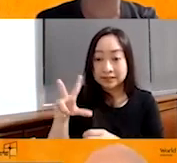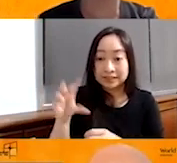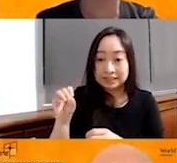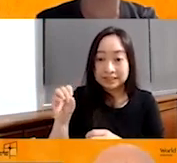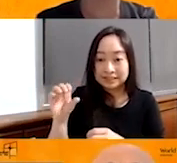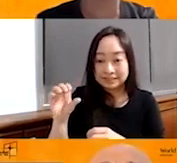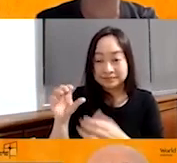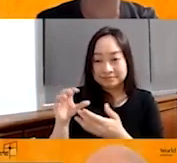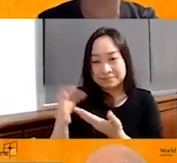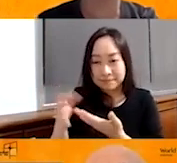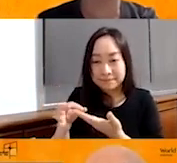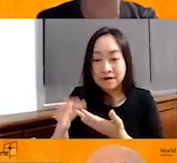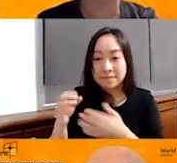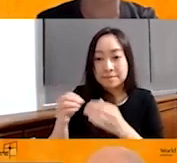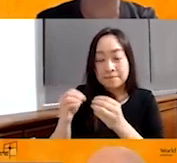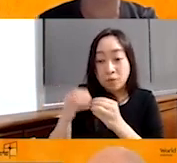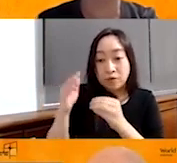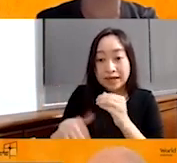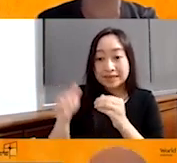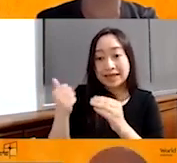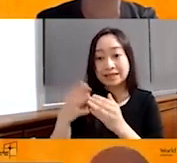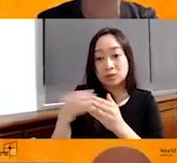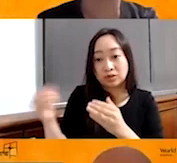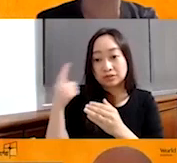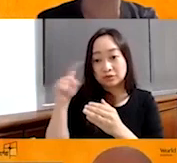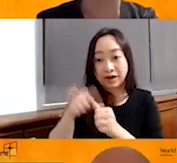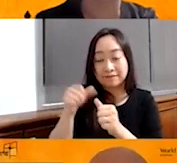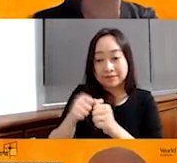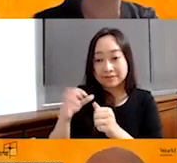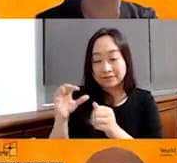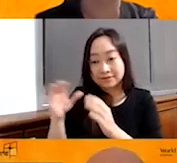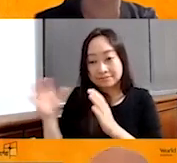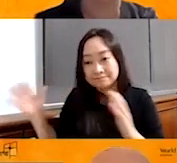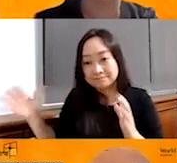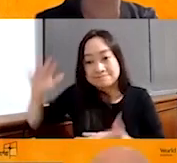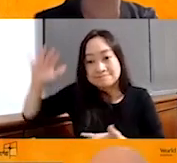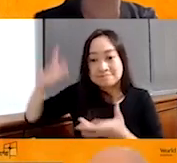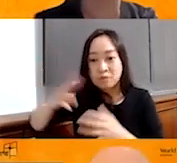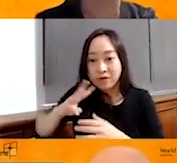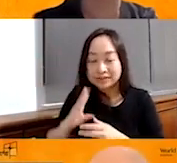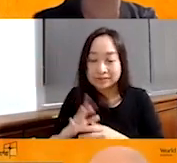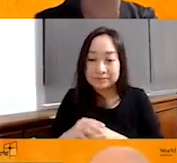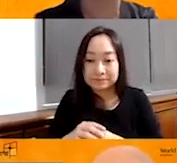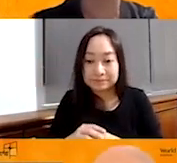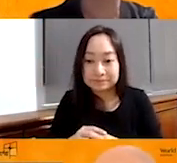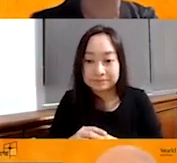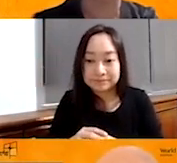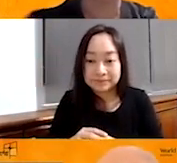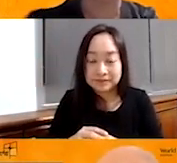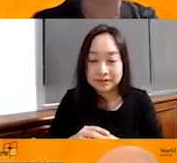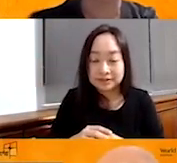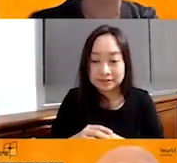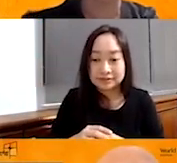more than $10. Imagine that they need to pay a lot to have water in this place.